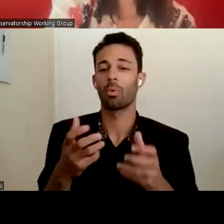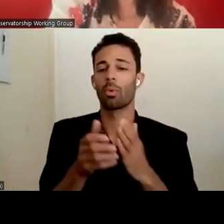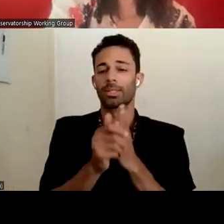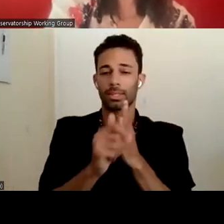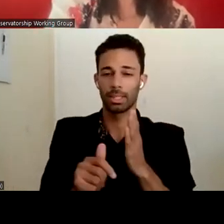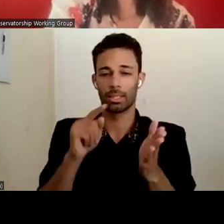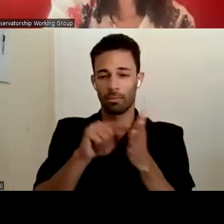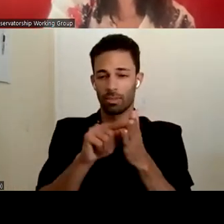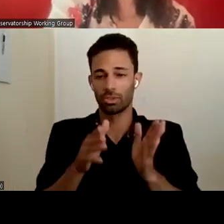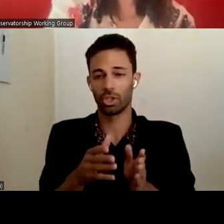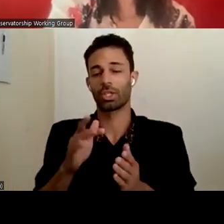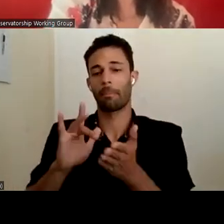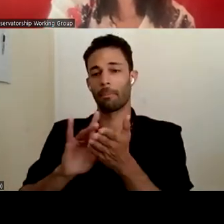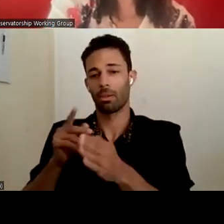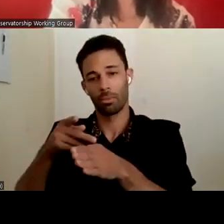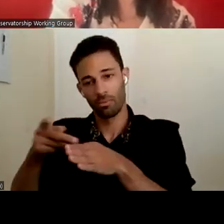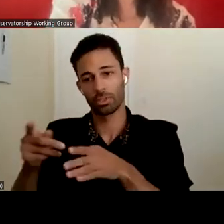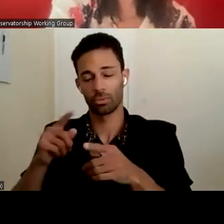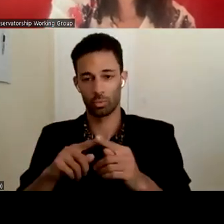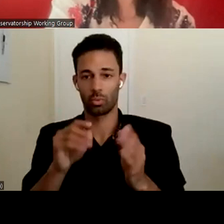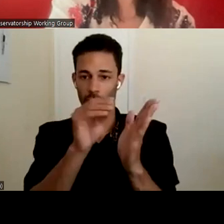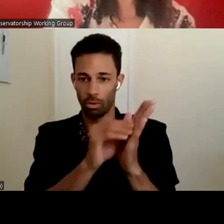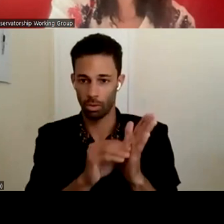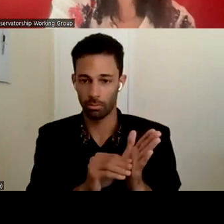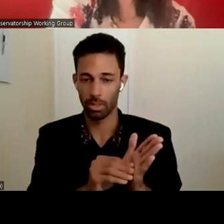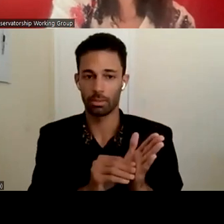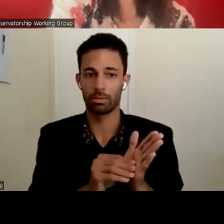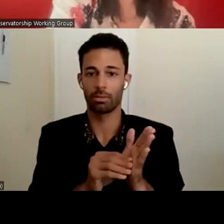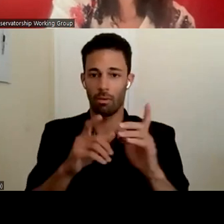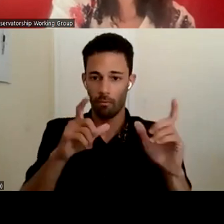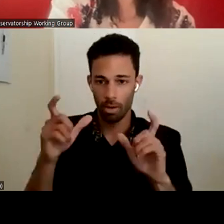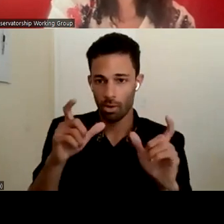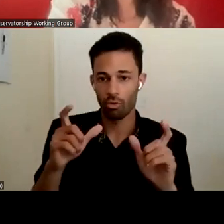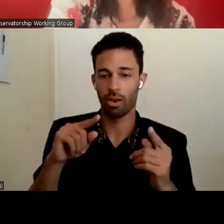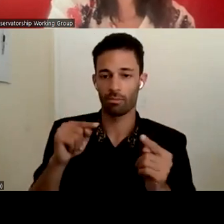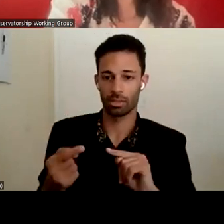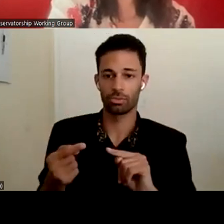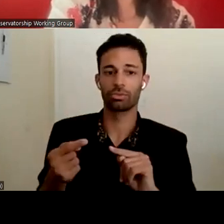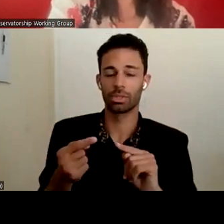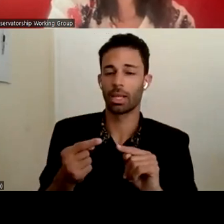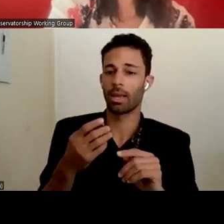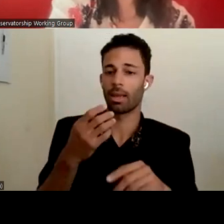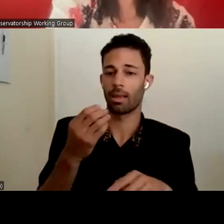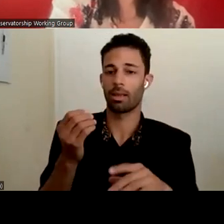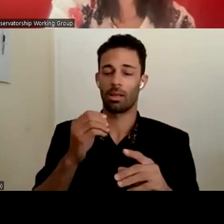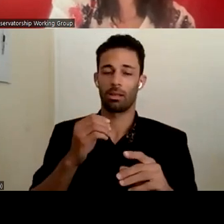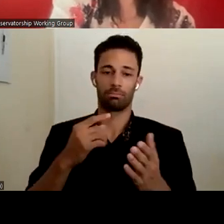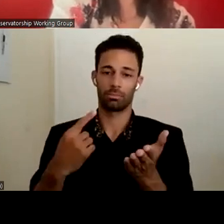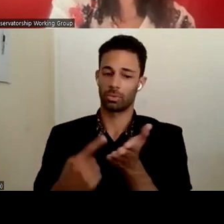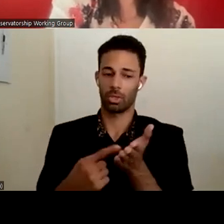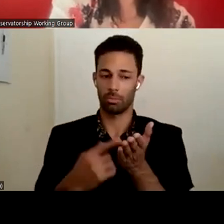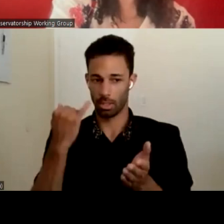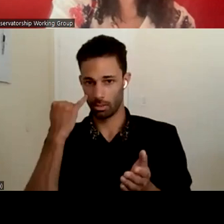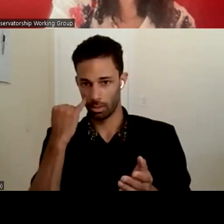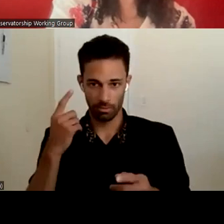and medical professionals to document, to photograph these injuries and, and to talk about whether or not they are